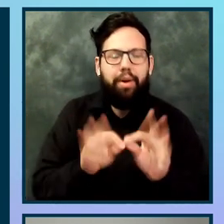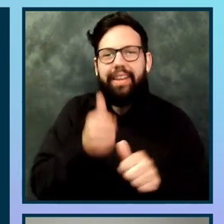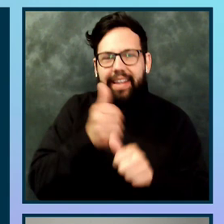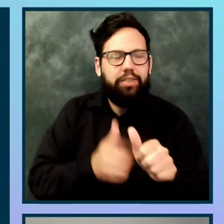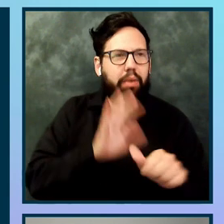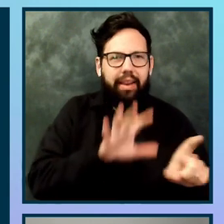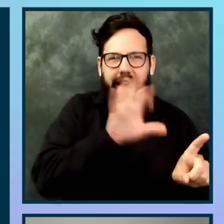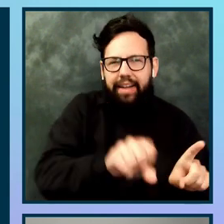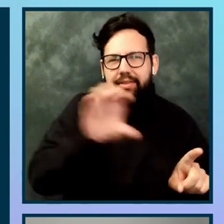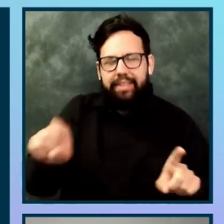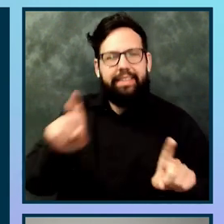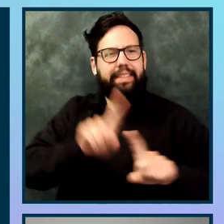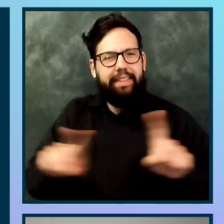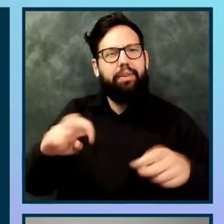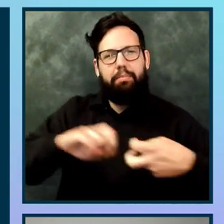here.